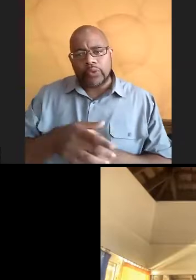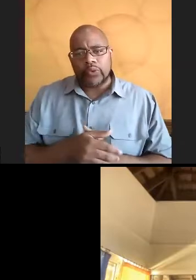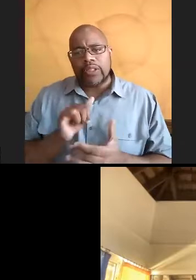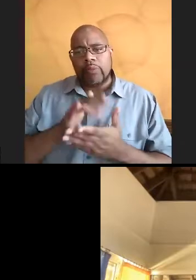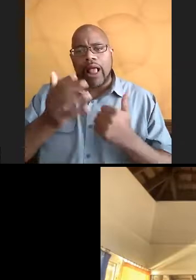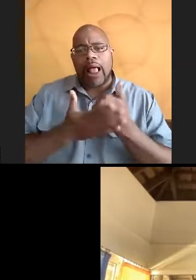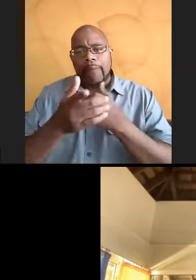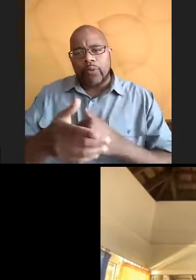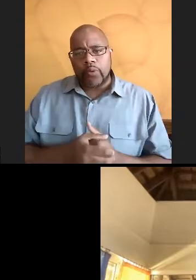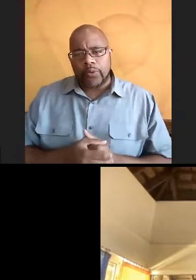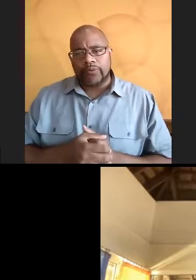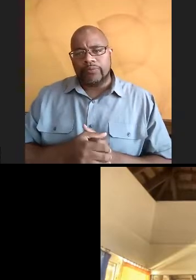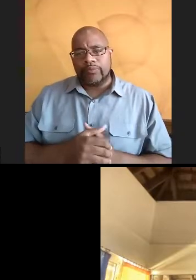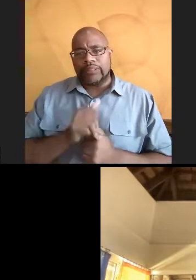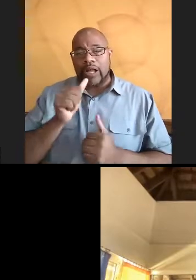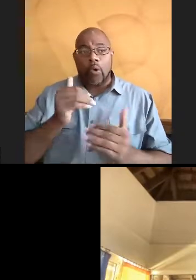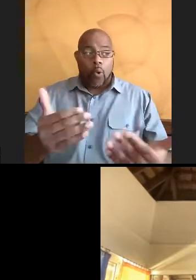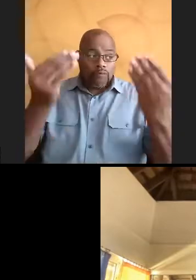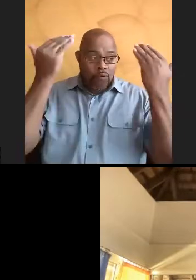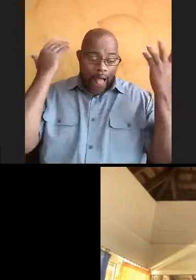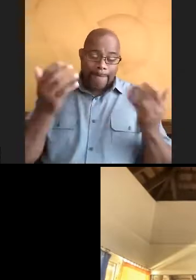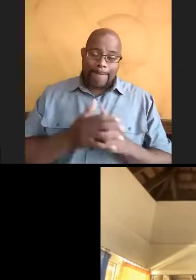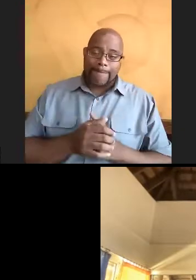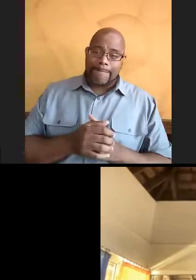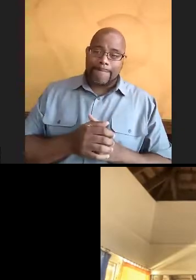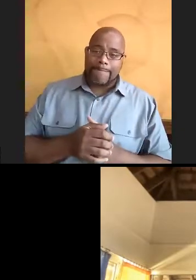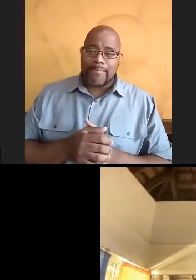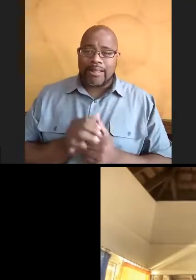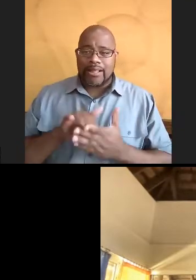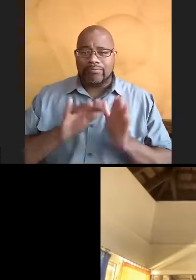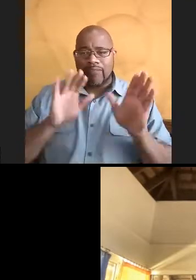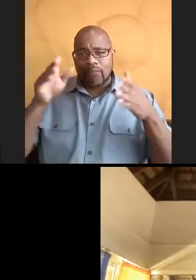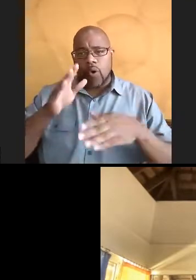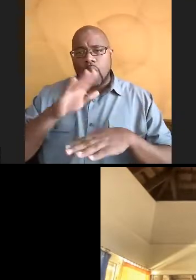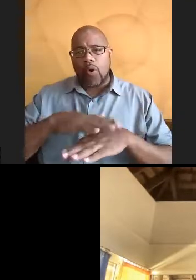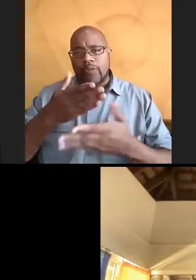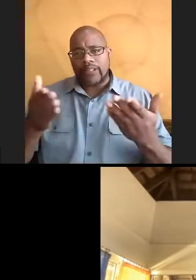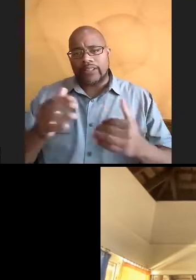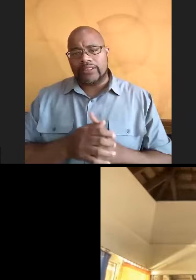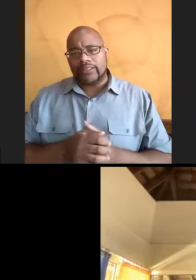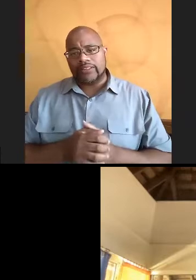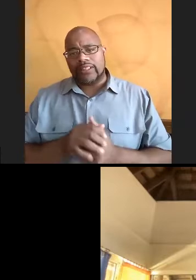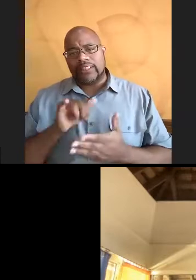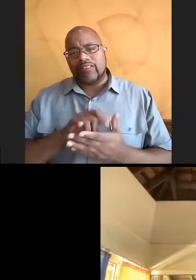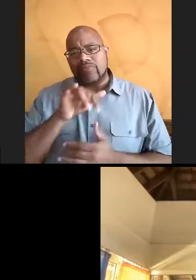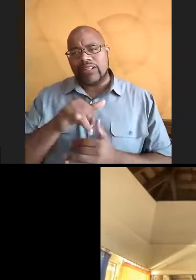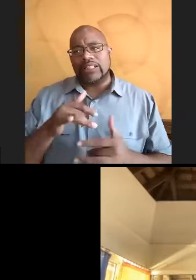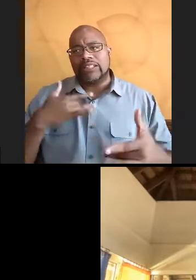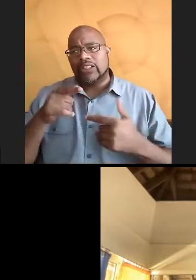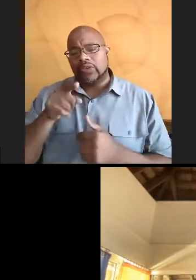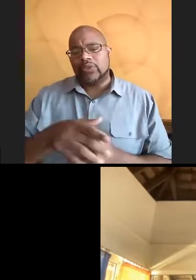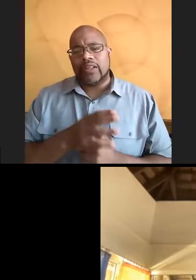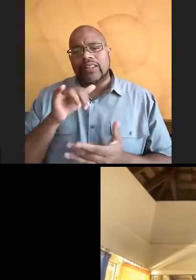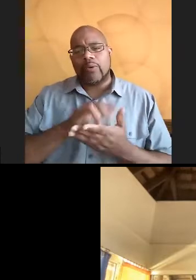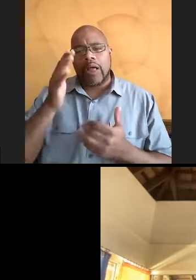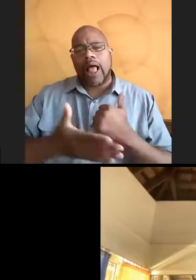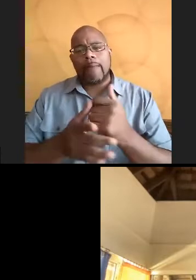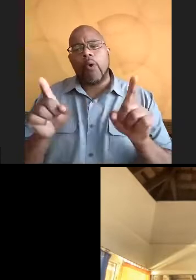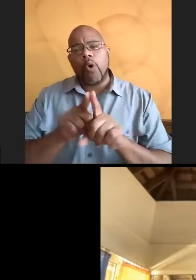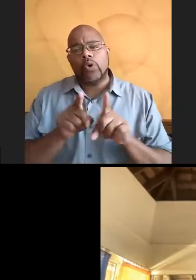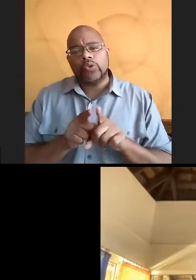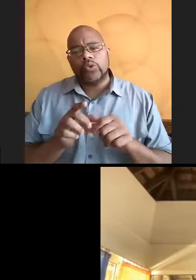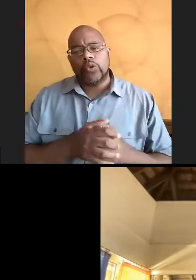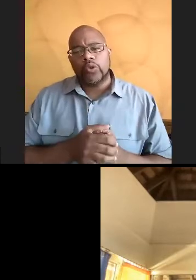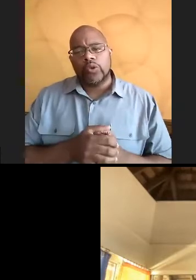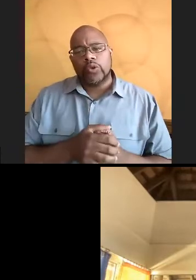help you to not get overwhelmed, right? And kind of hone in and focus on those things that really excite you. And that will help also those